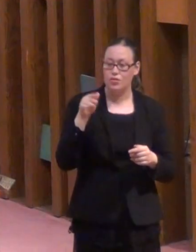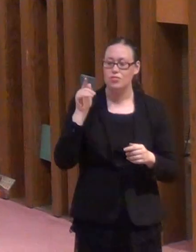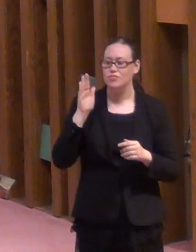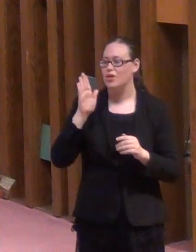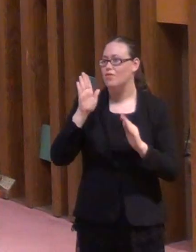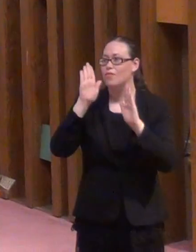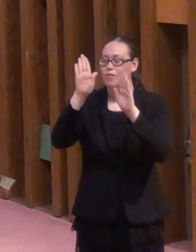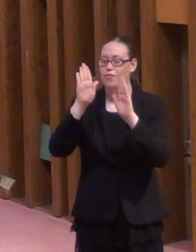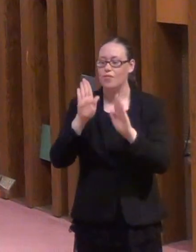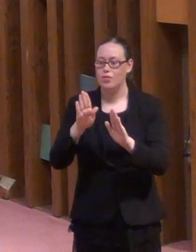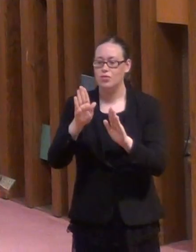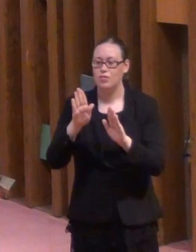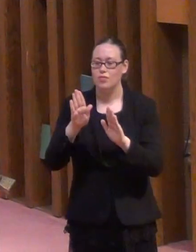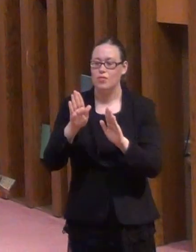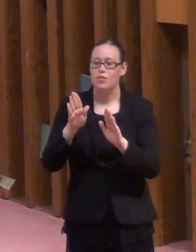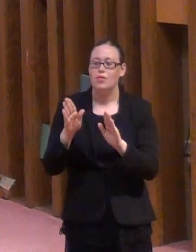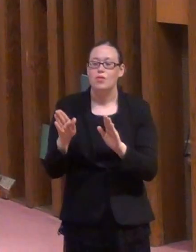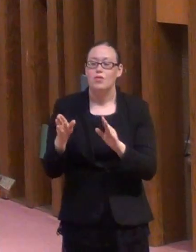your voice.